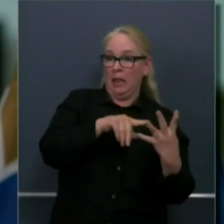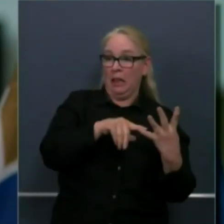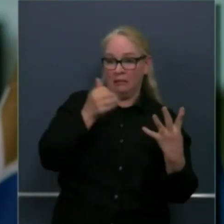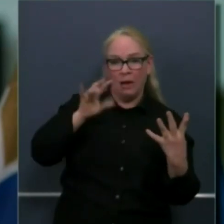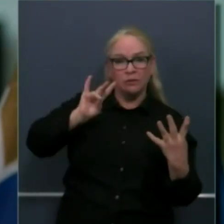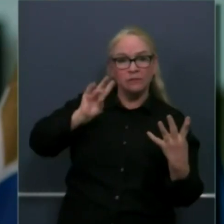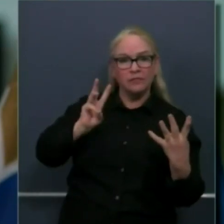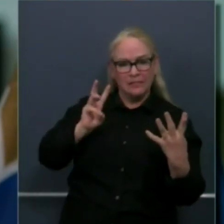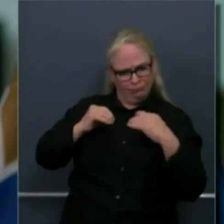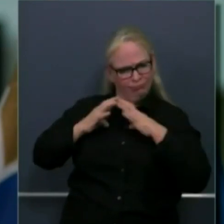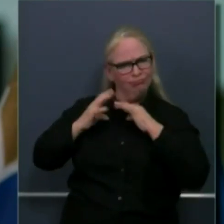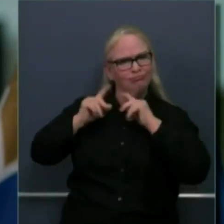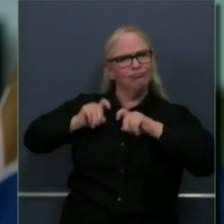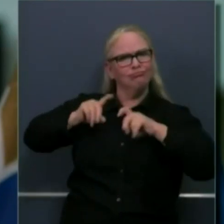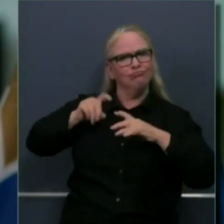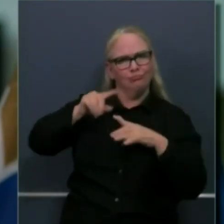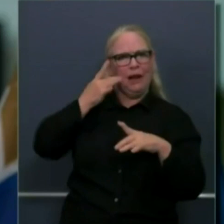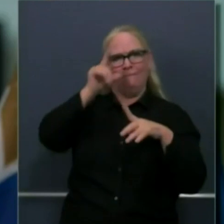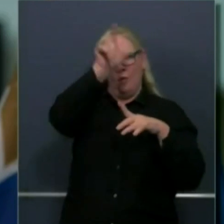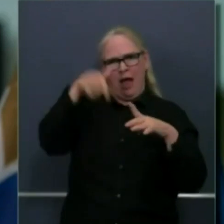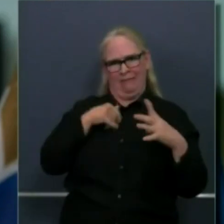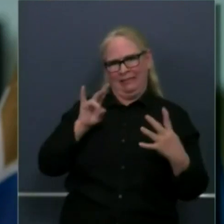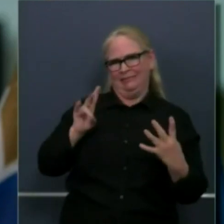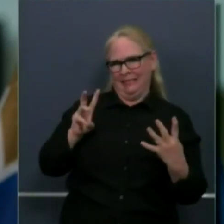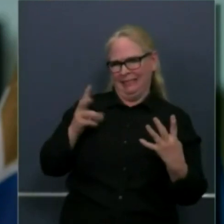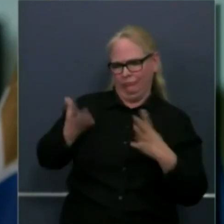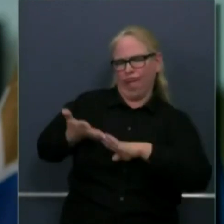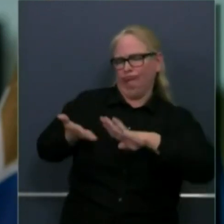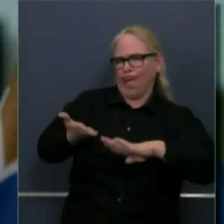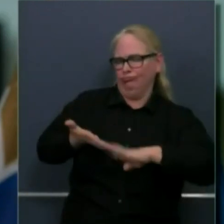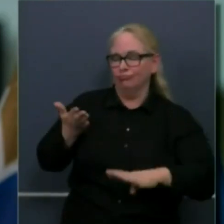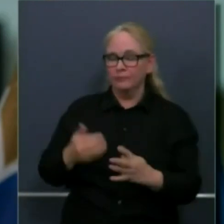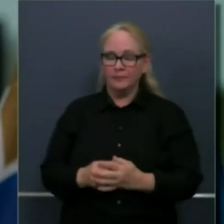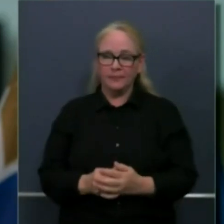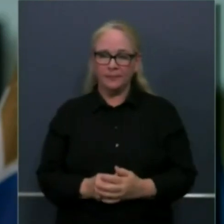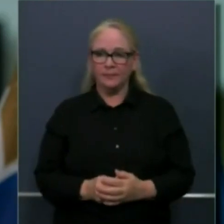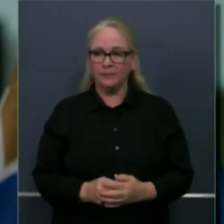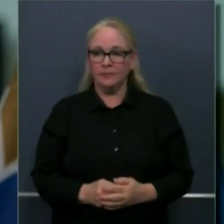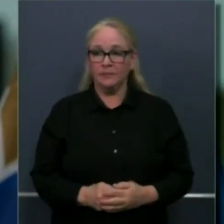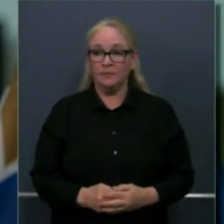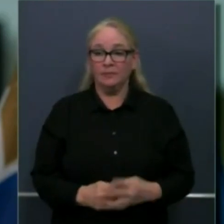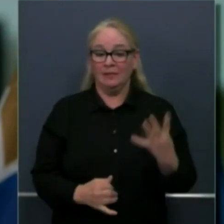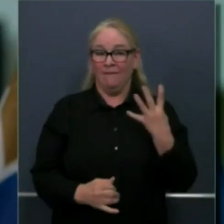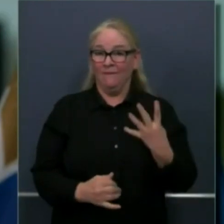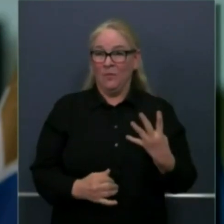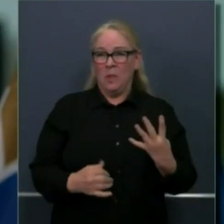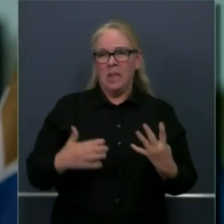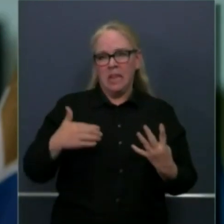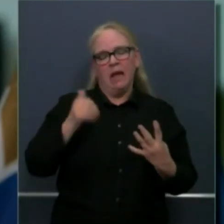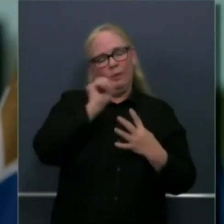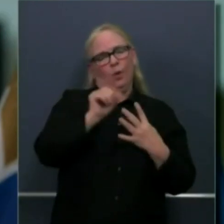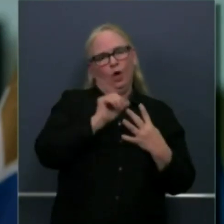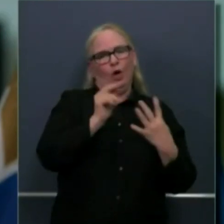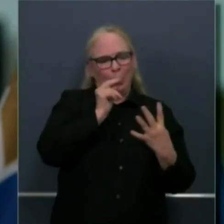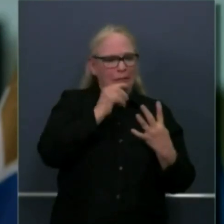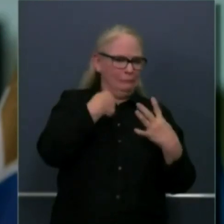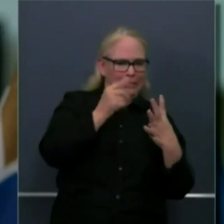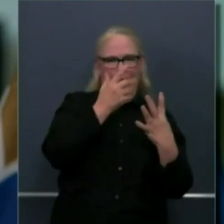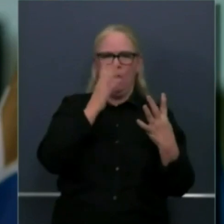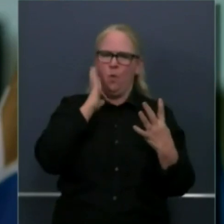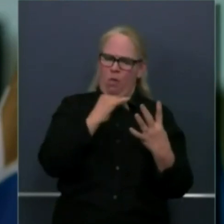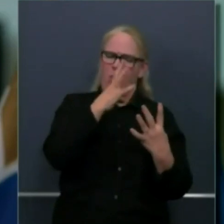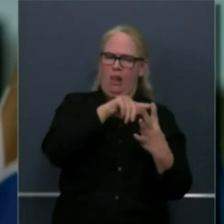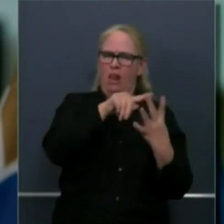76 sites. The four remaining sites were working through in real time but the announcement I wanted to make today is an